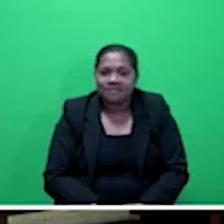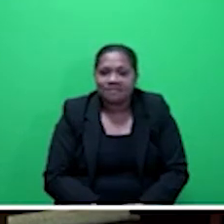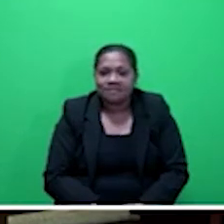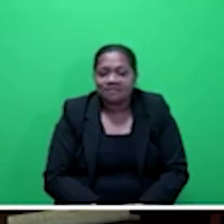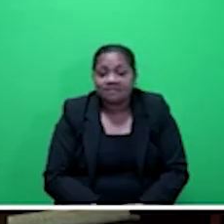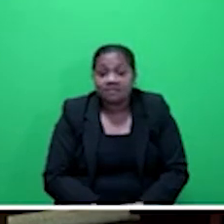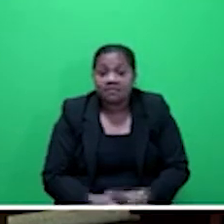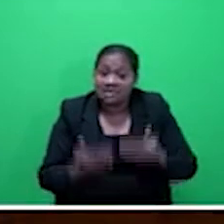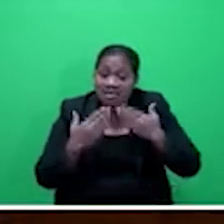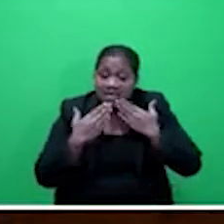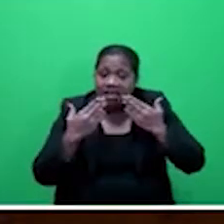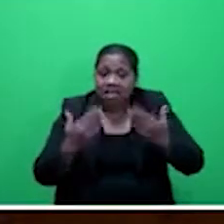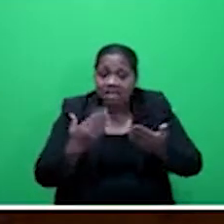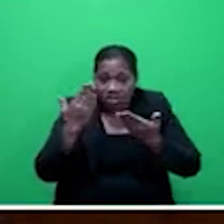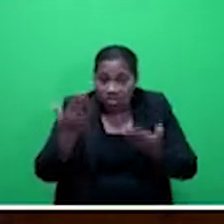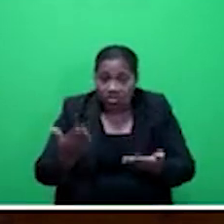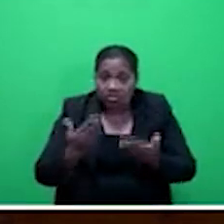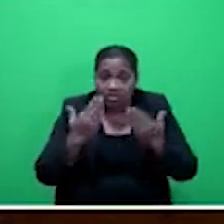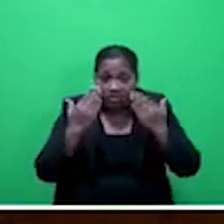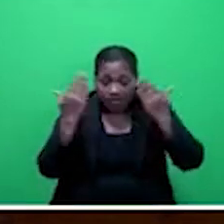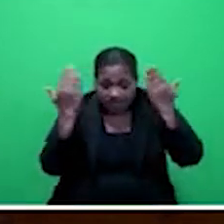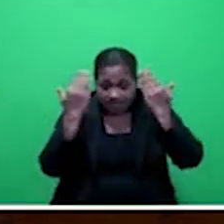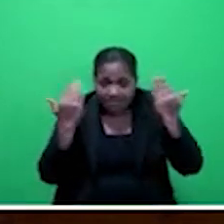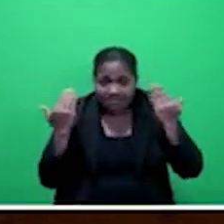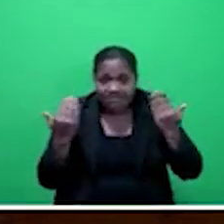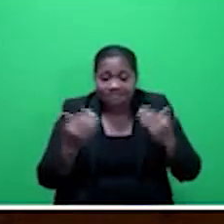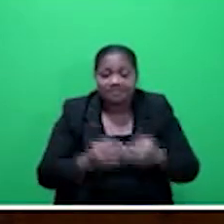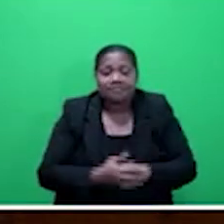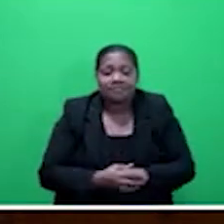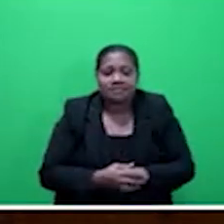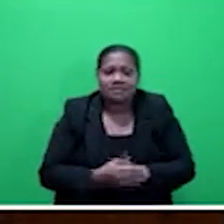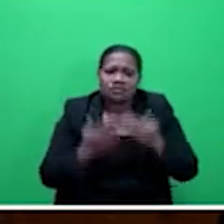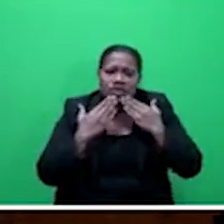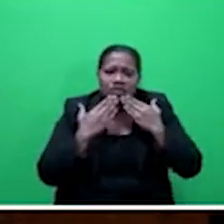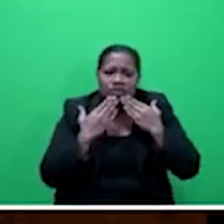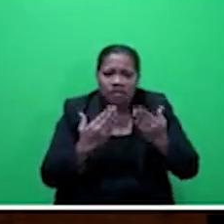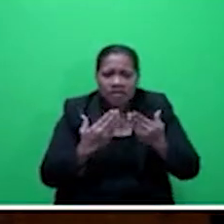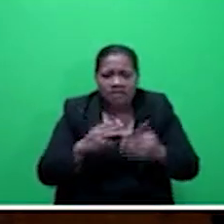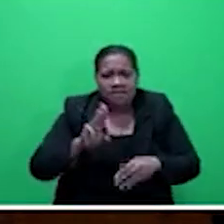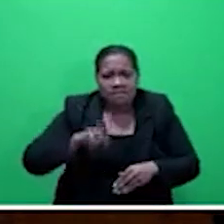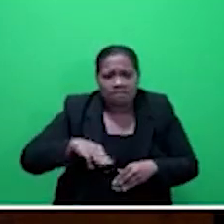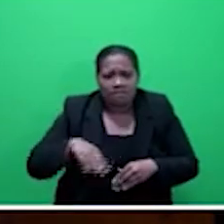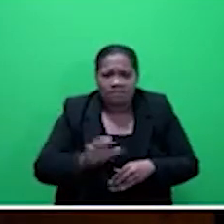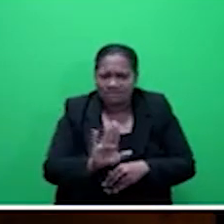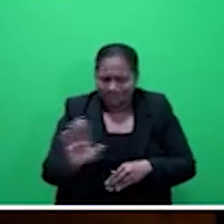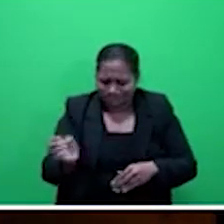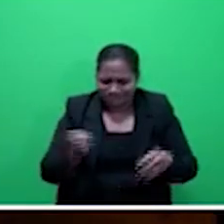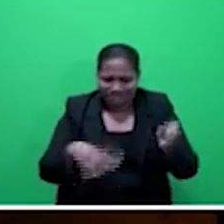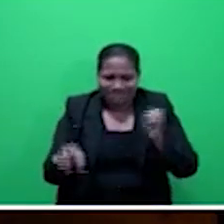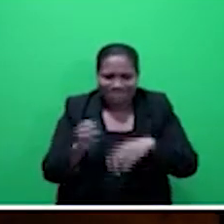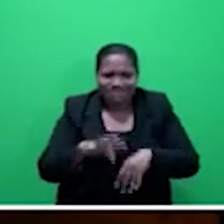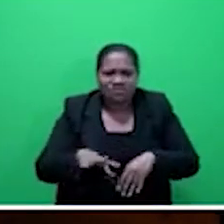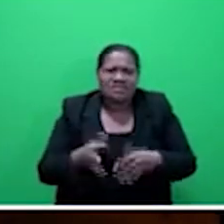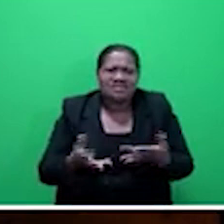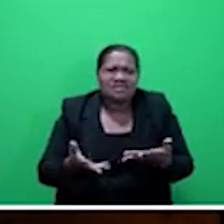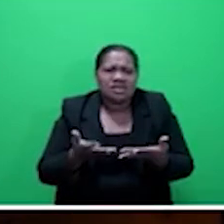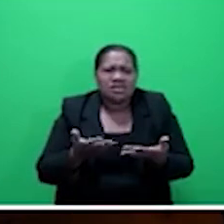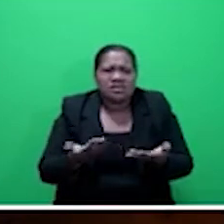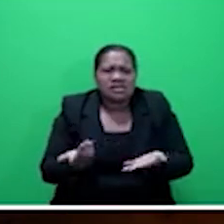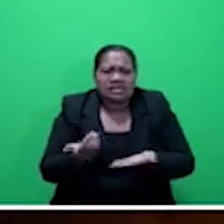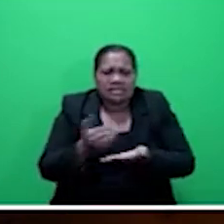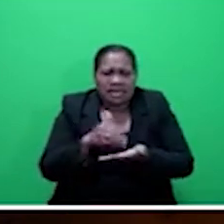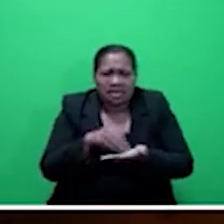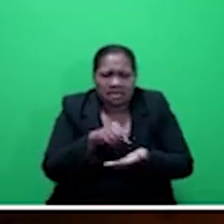Thank you, Honourable Speaker. I thank all the Honourable Members for the contribution. Just to add on the Honourable